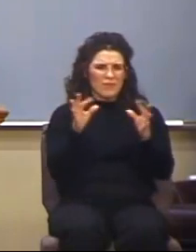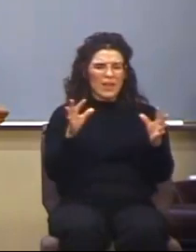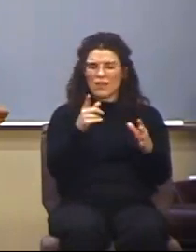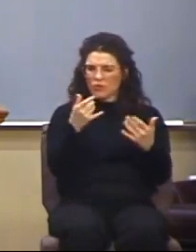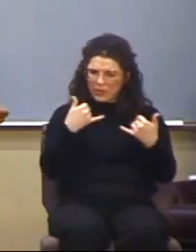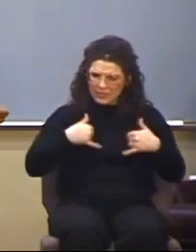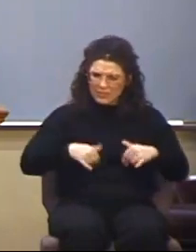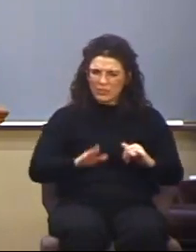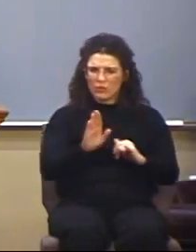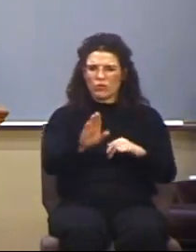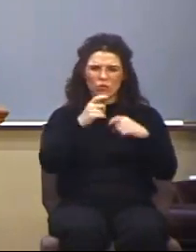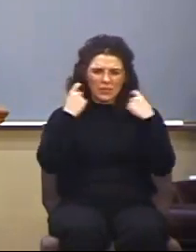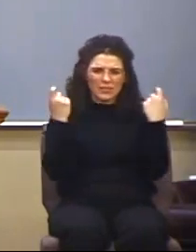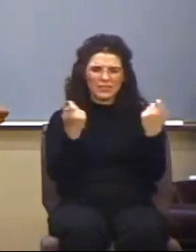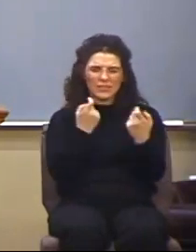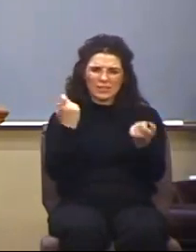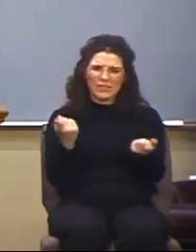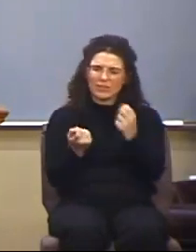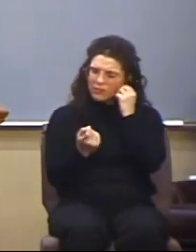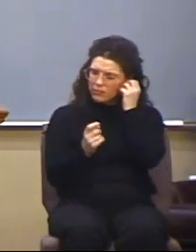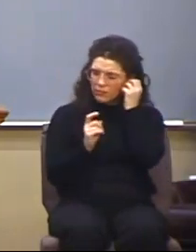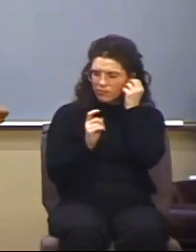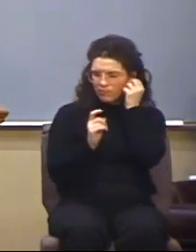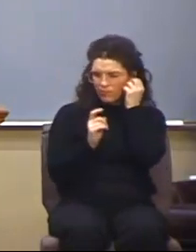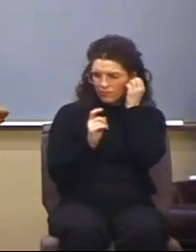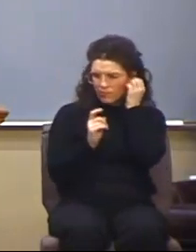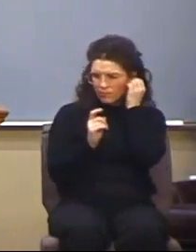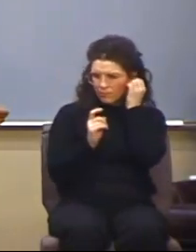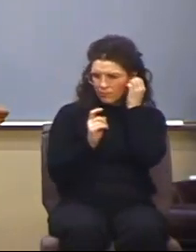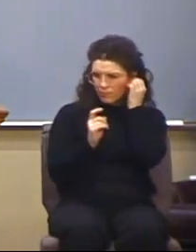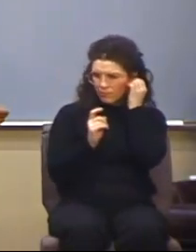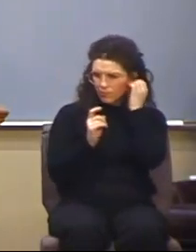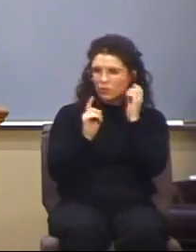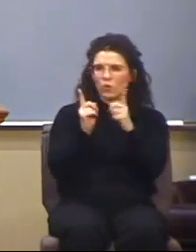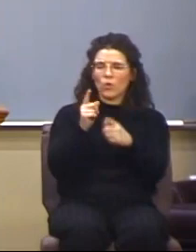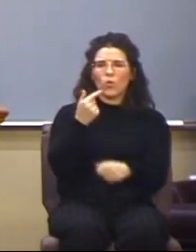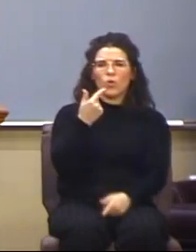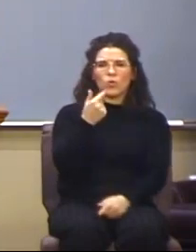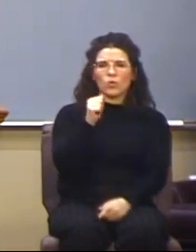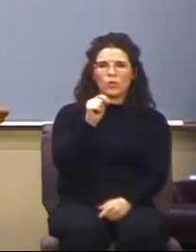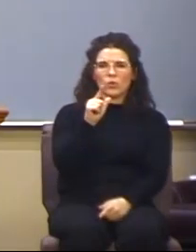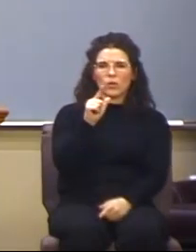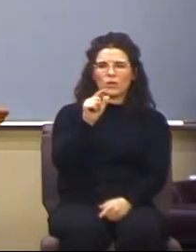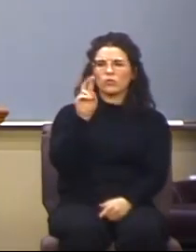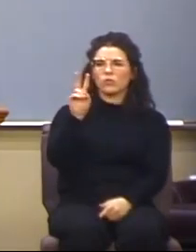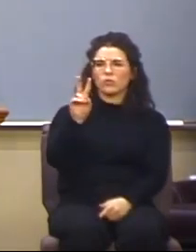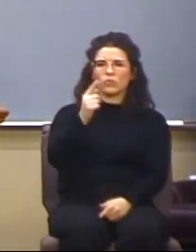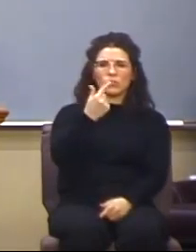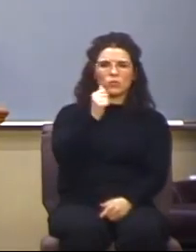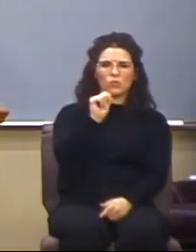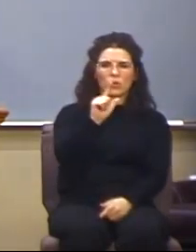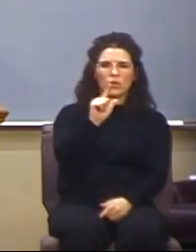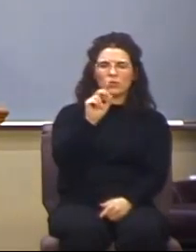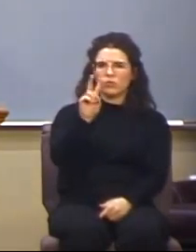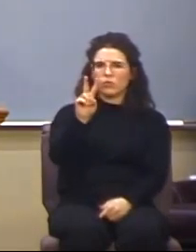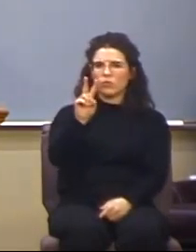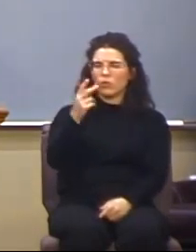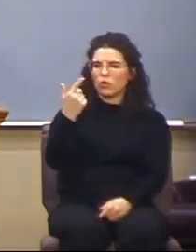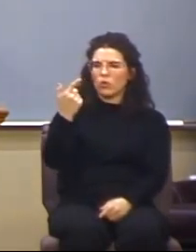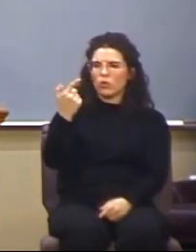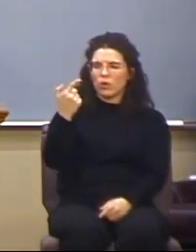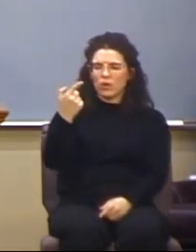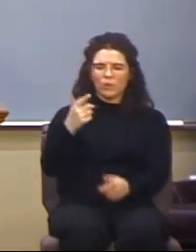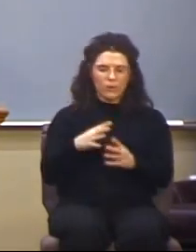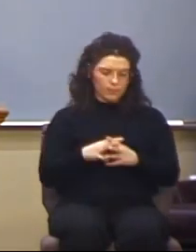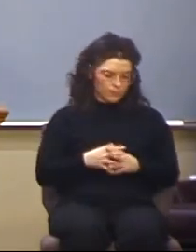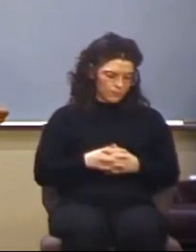sins. Go to Galatians chapter 2. Notice here in Galatians chapter 2. And notice at verse 21, Galatians